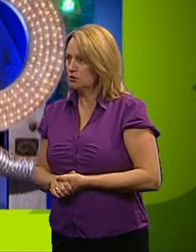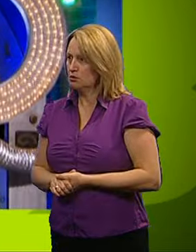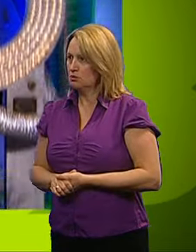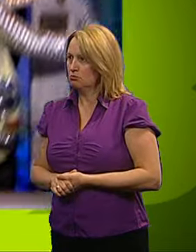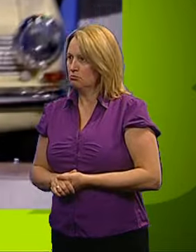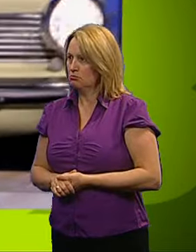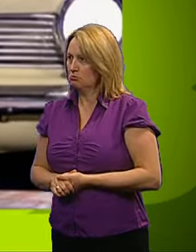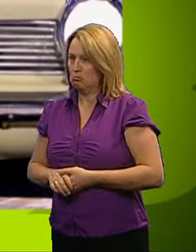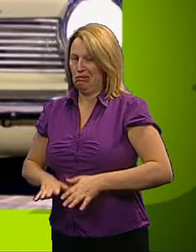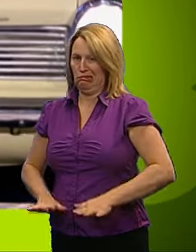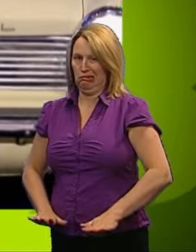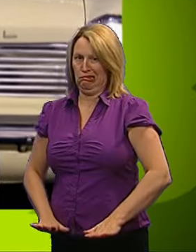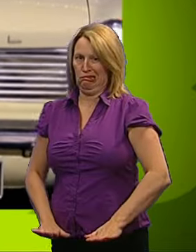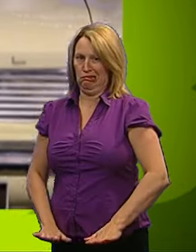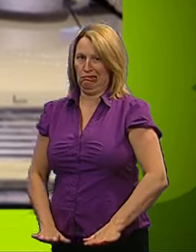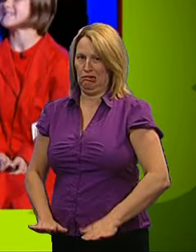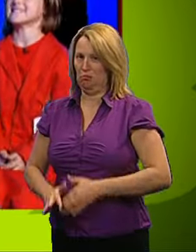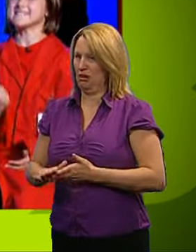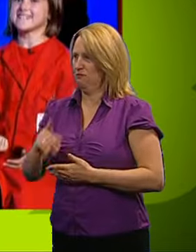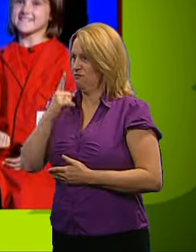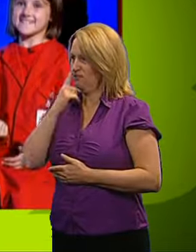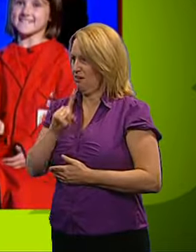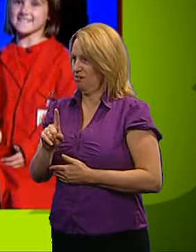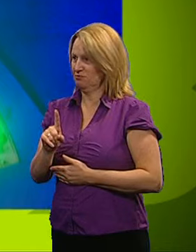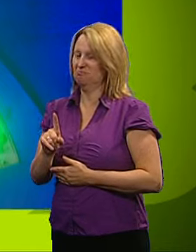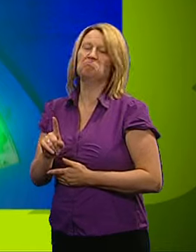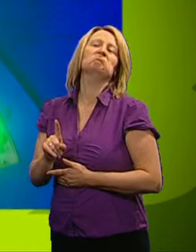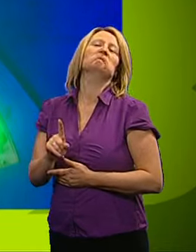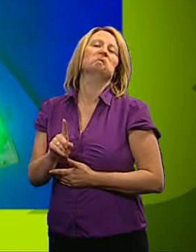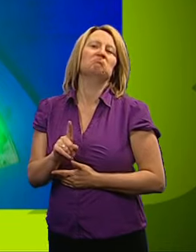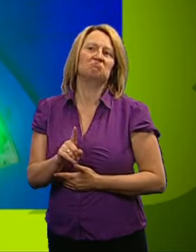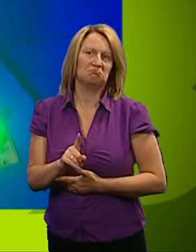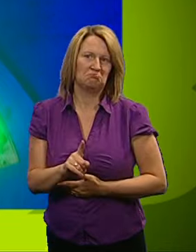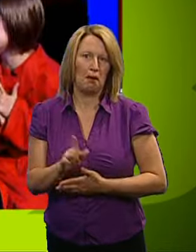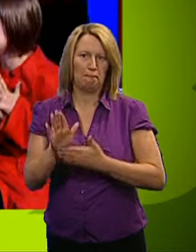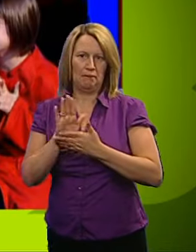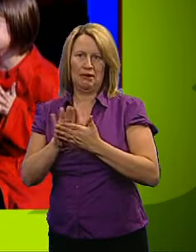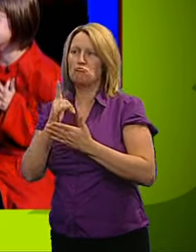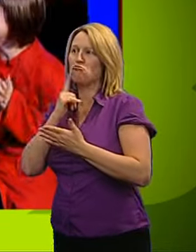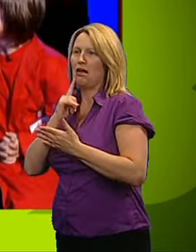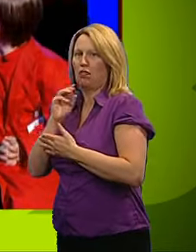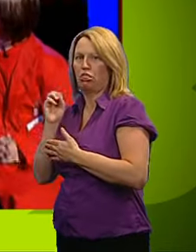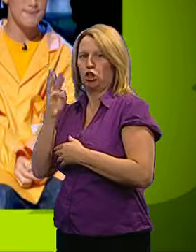false? It is false, it is false. That means the third light is lit green for the Reds.